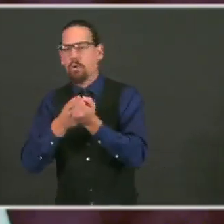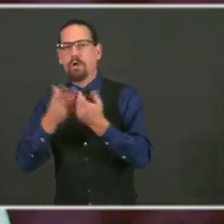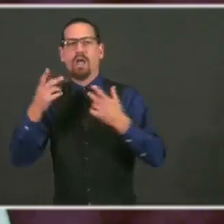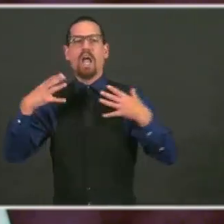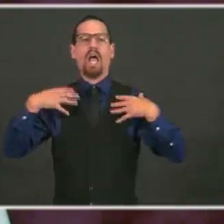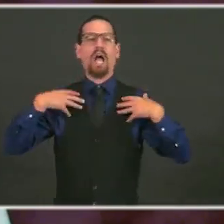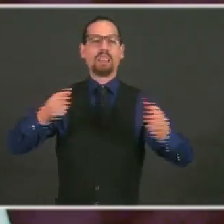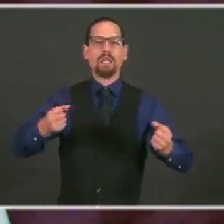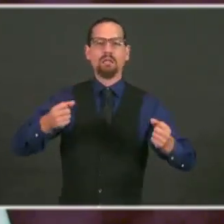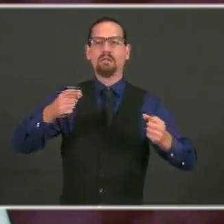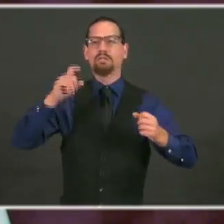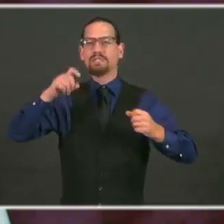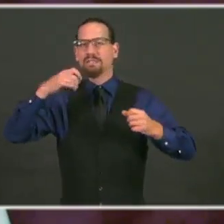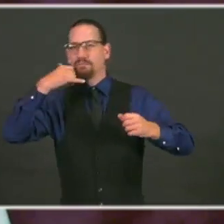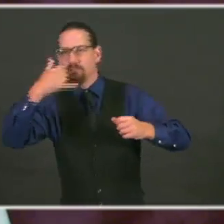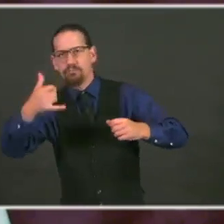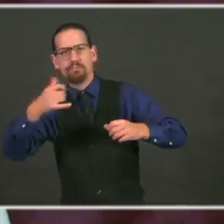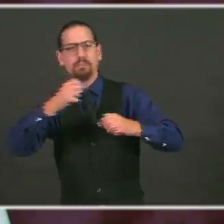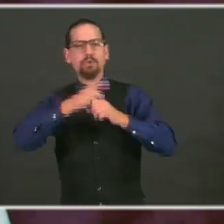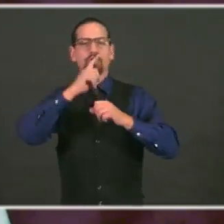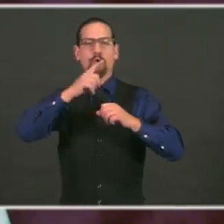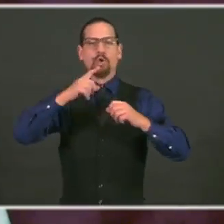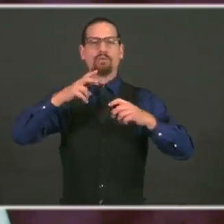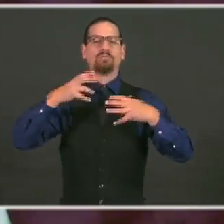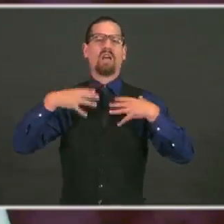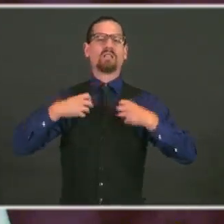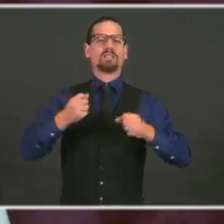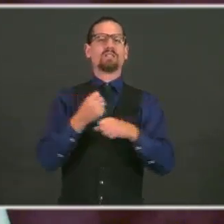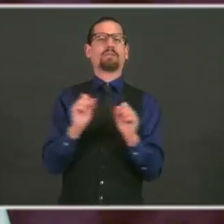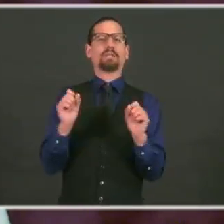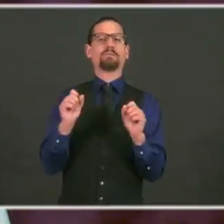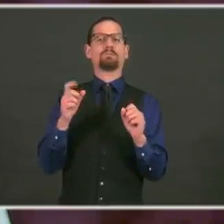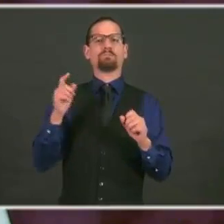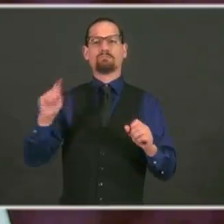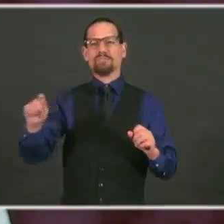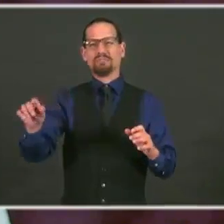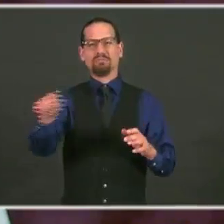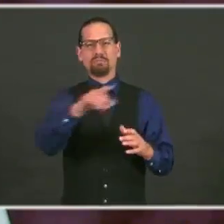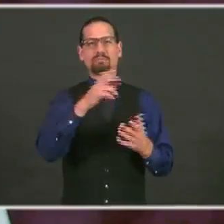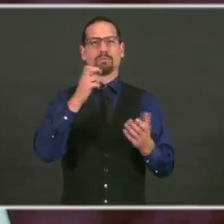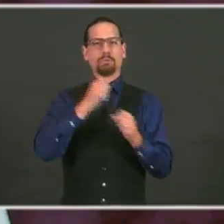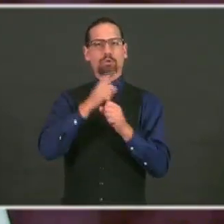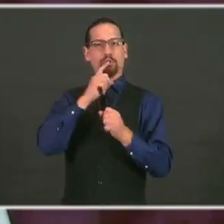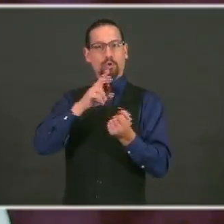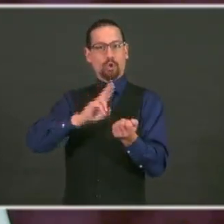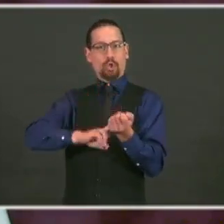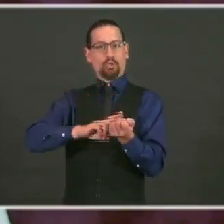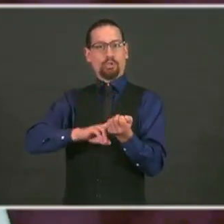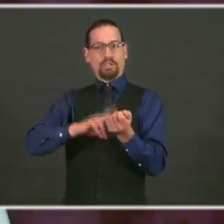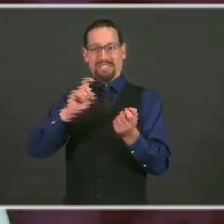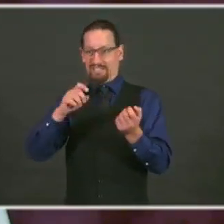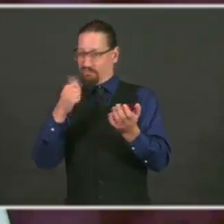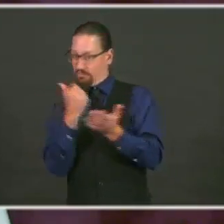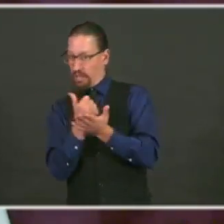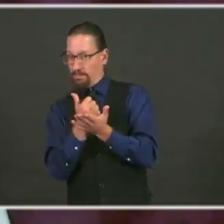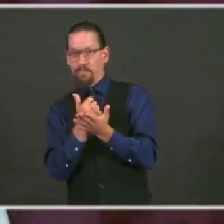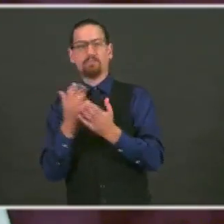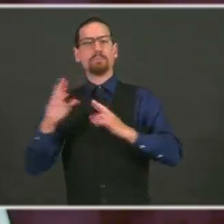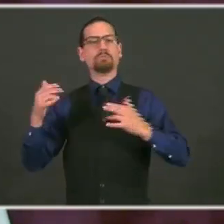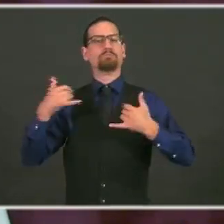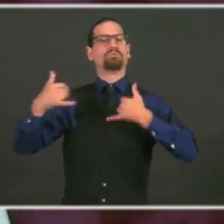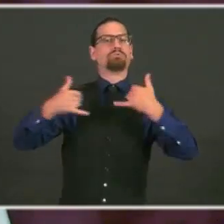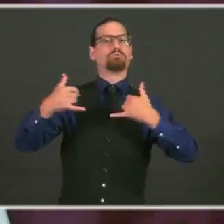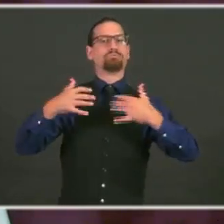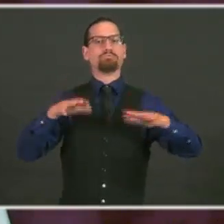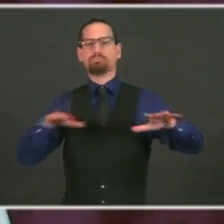teachers, nurses, and other school staff. So – and we're going to continue to do this. We're going to keep that command center open. You're going